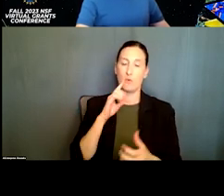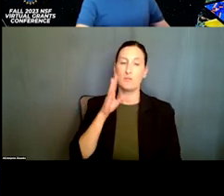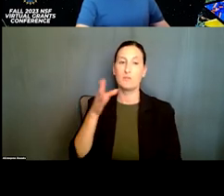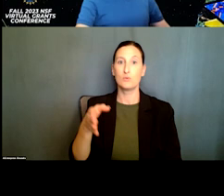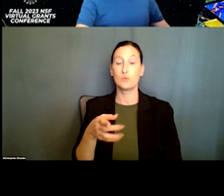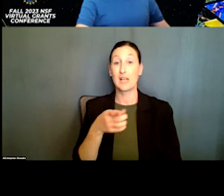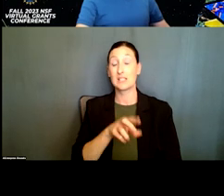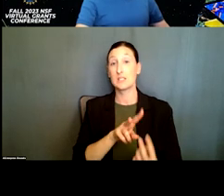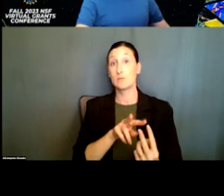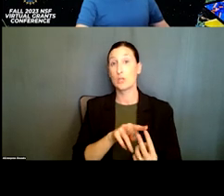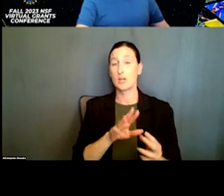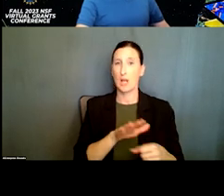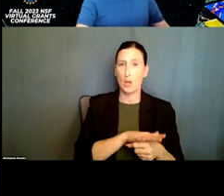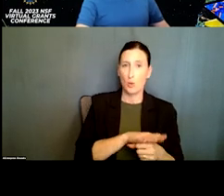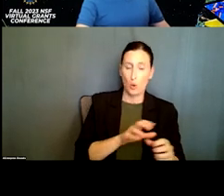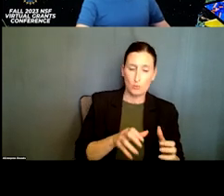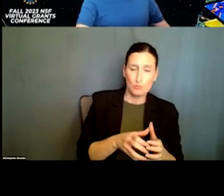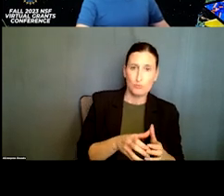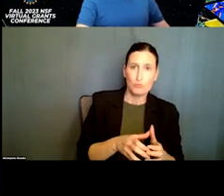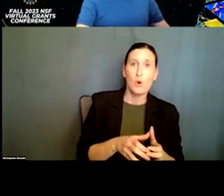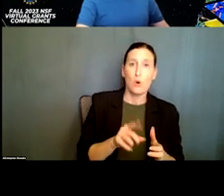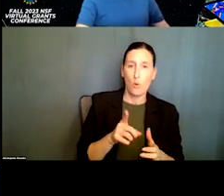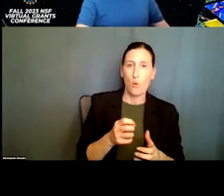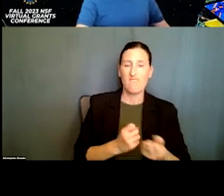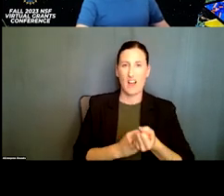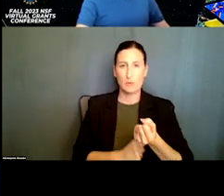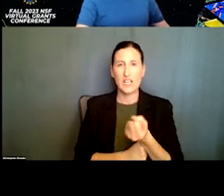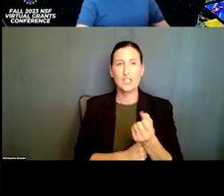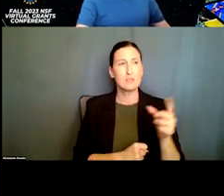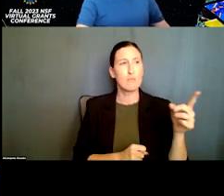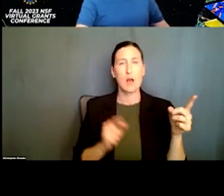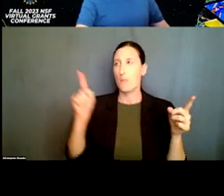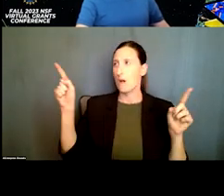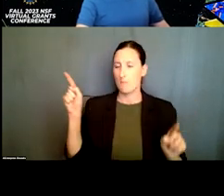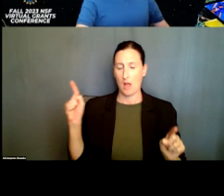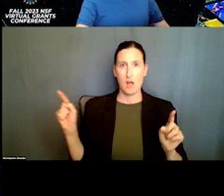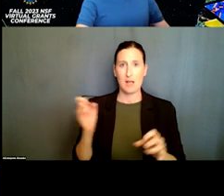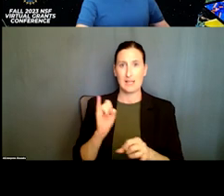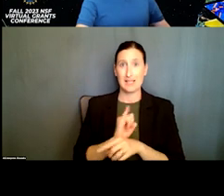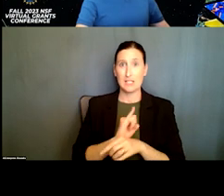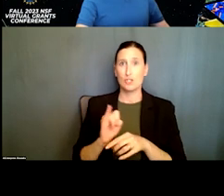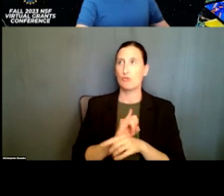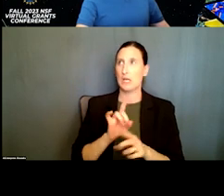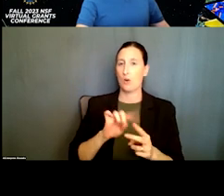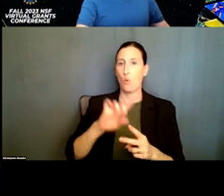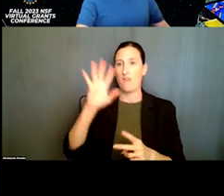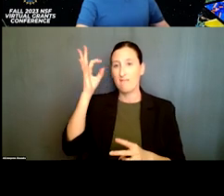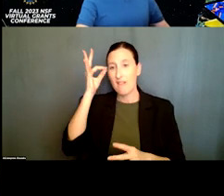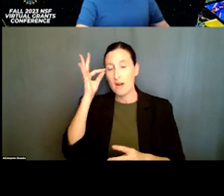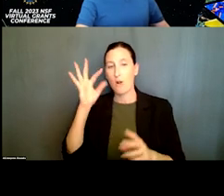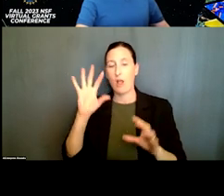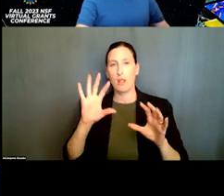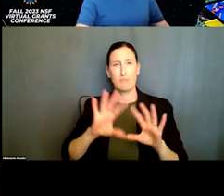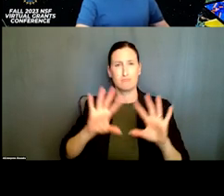at the local level, um, could be foundations, could be industry, could be international agencies or other federal agencies.